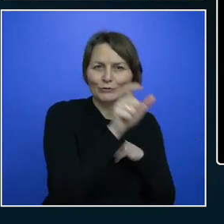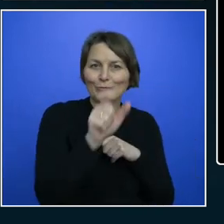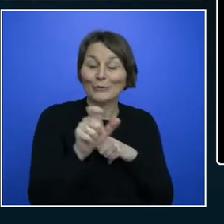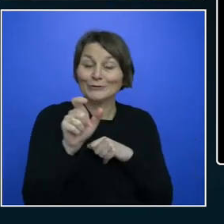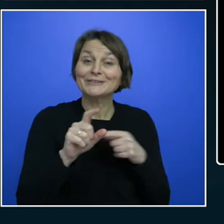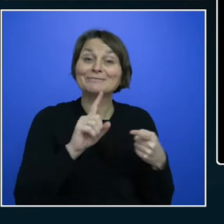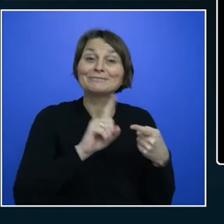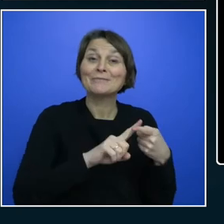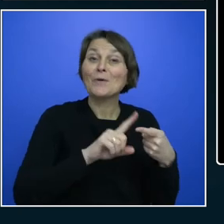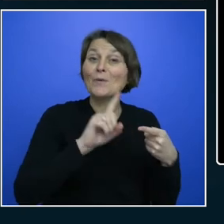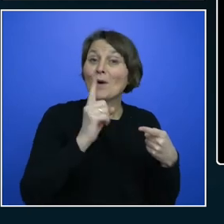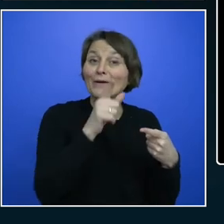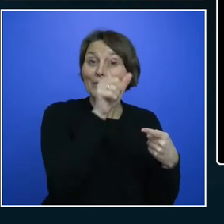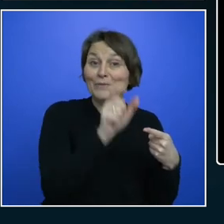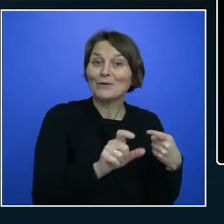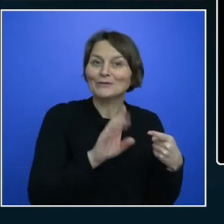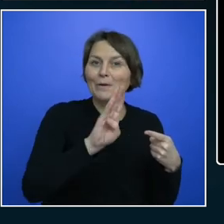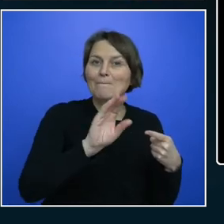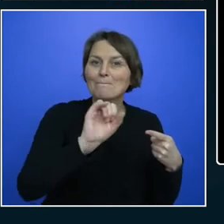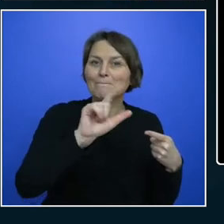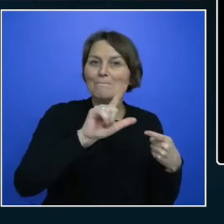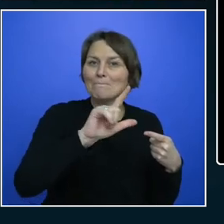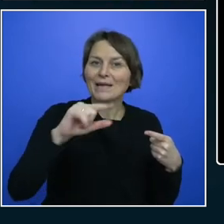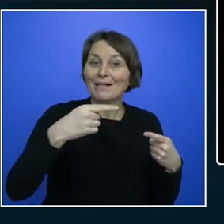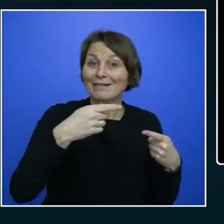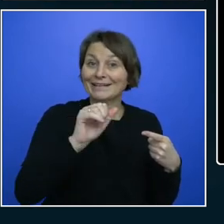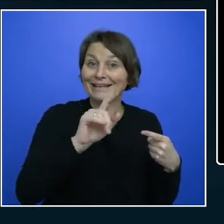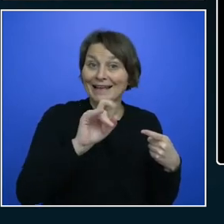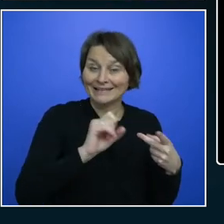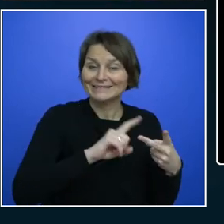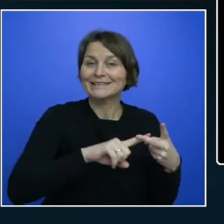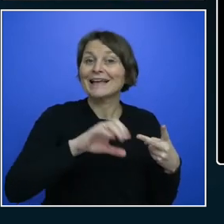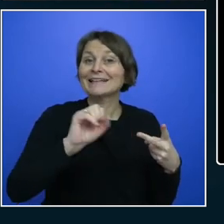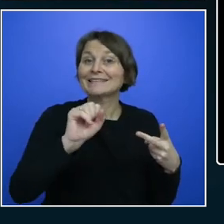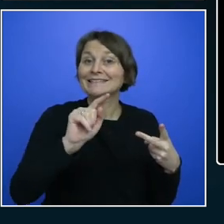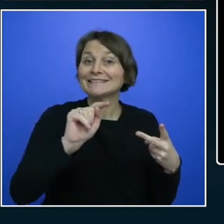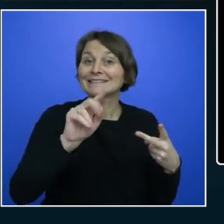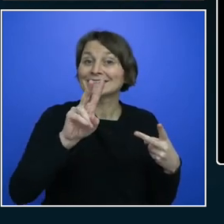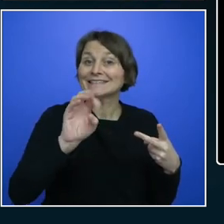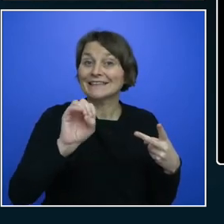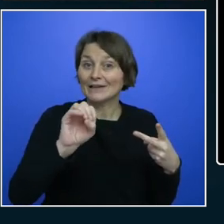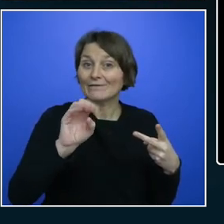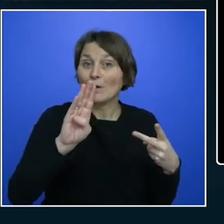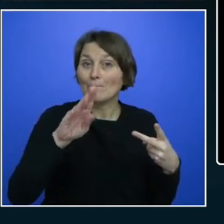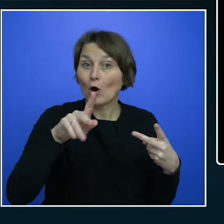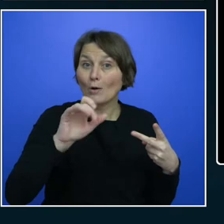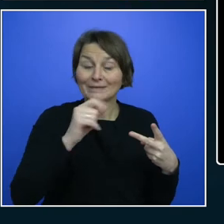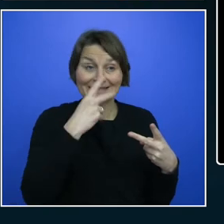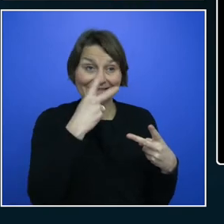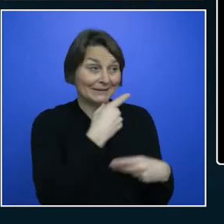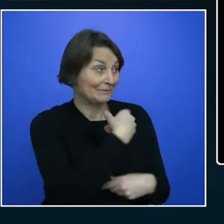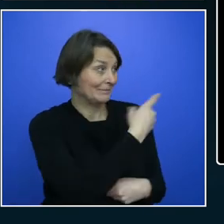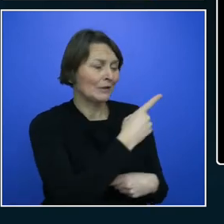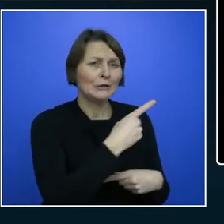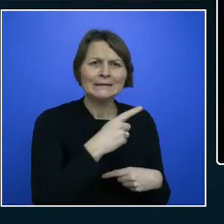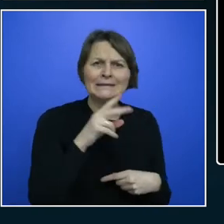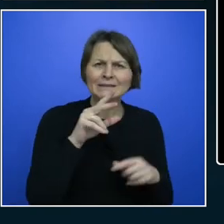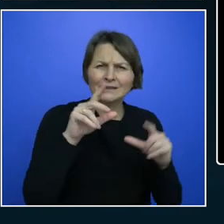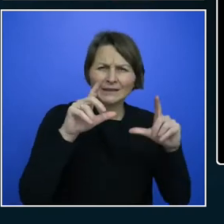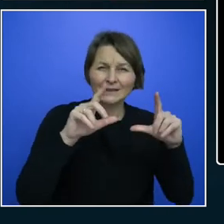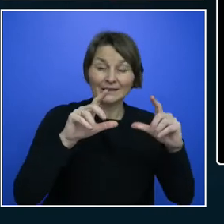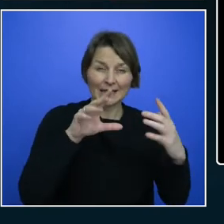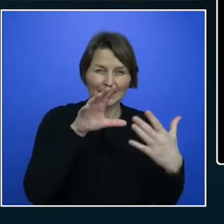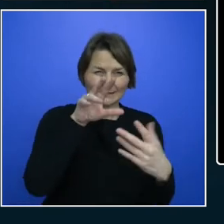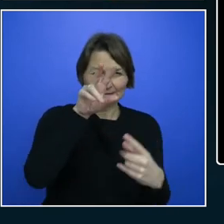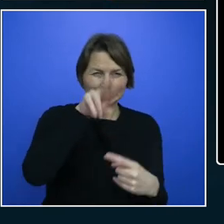Steve Ballmer. And you can see there it's scanning them. It's seeing how old they are, if they're happy or sad. But most importantly, it's